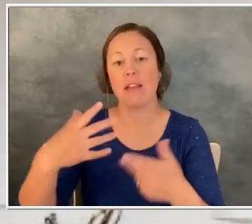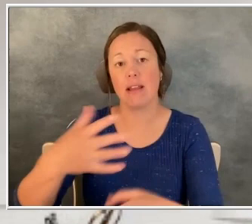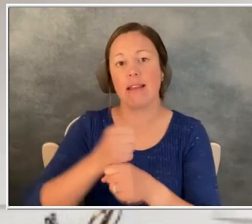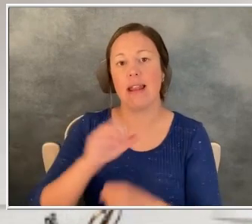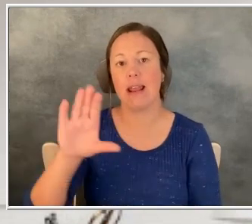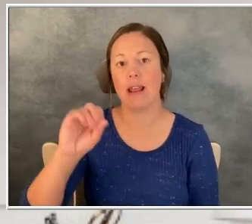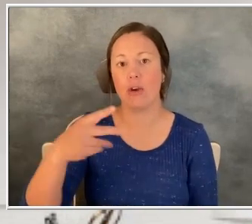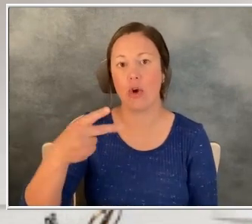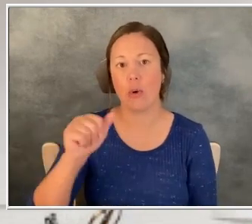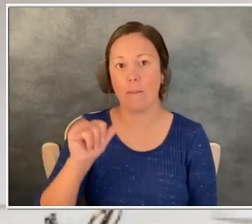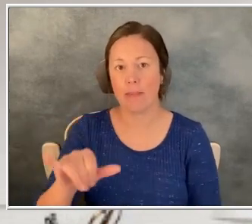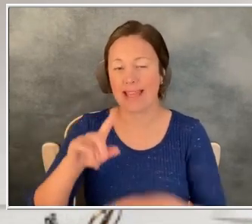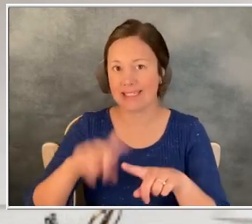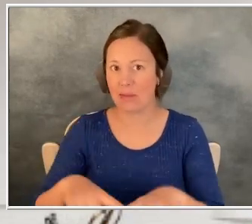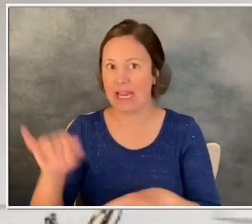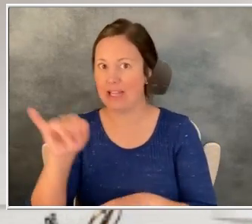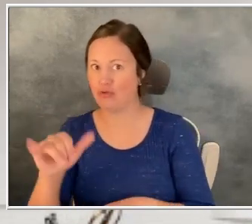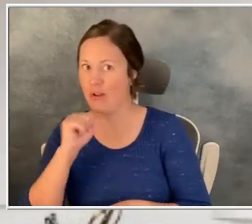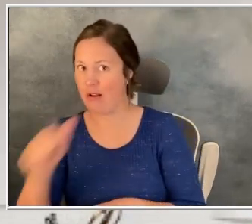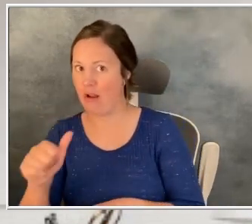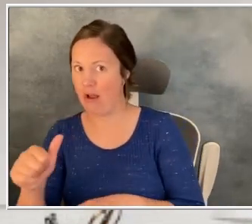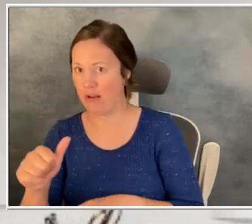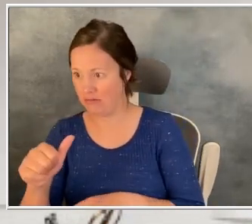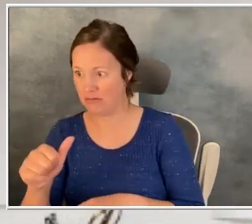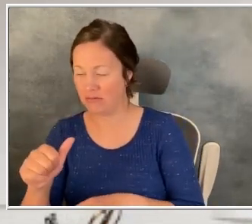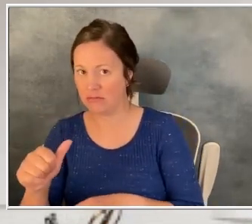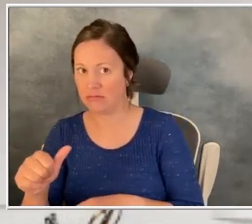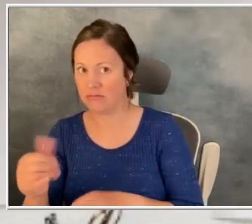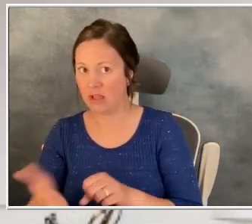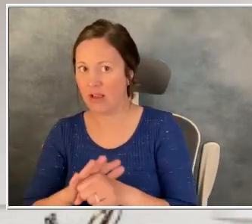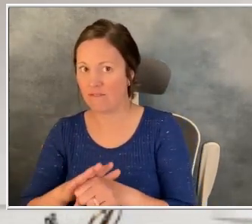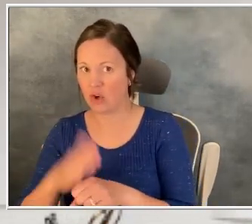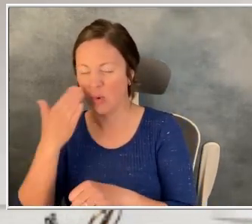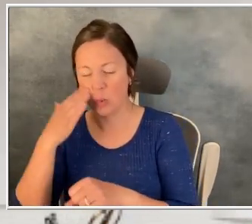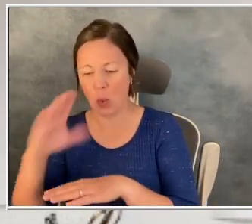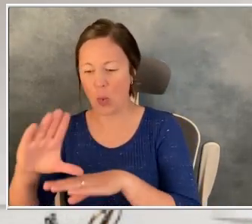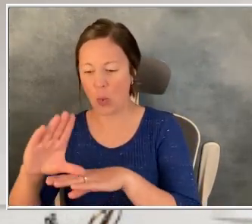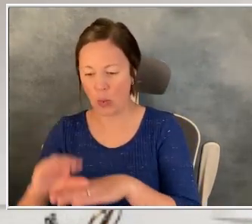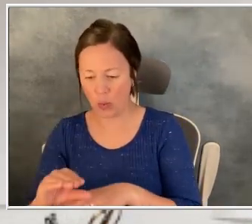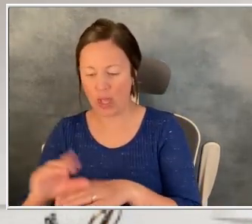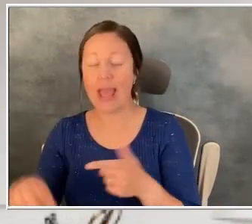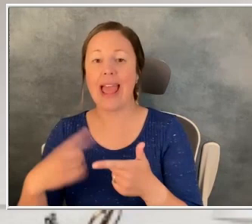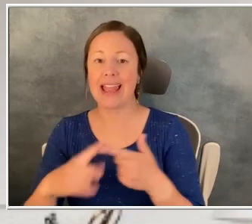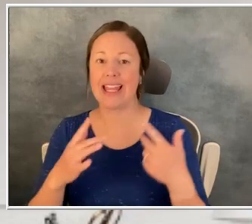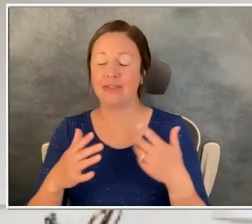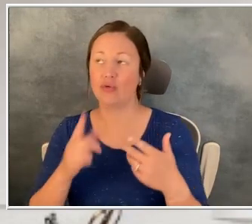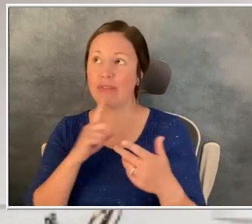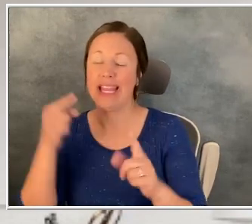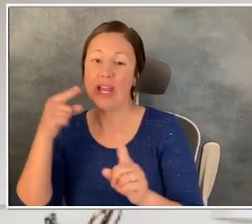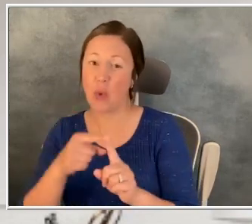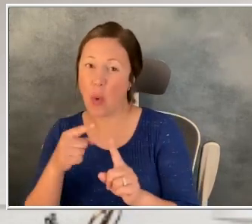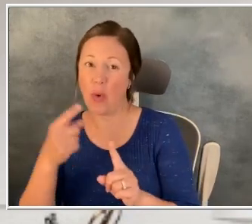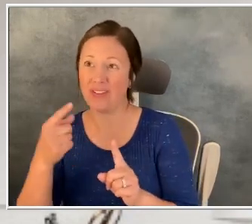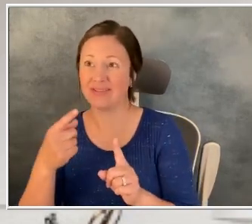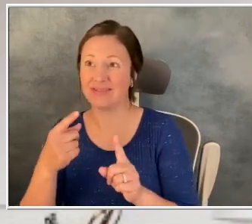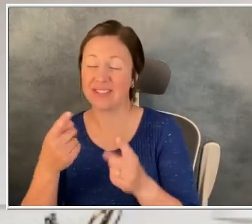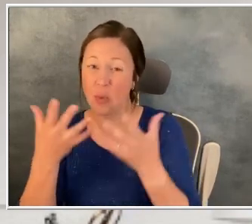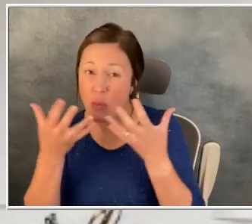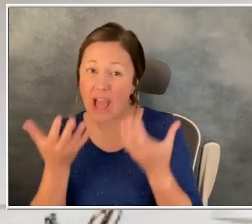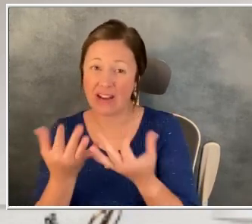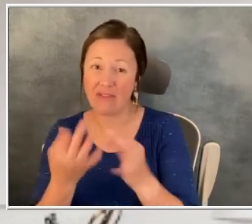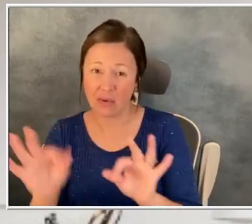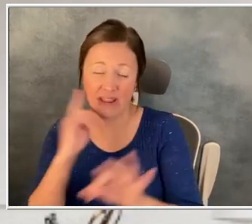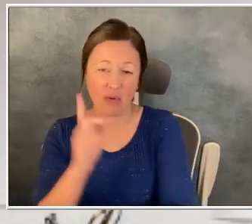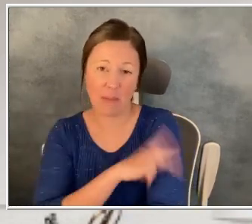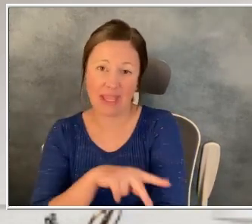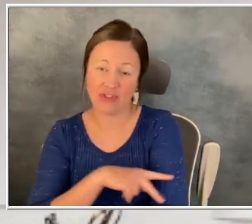what the insurance will not cover. And then from there, we usually, our goal is usually a $0 copay. It's not always feasible for our patients, but there are things